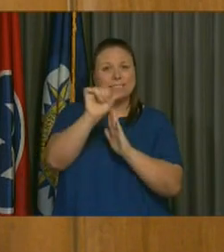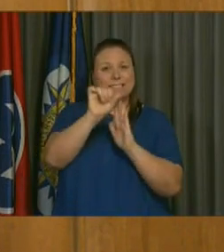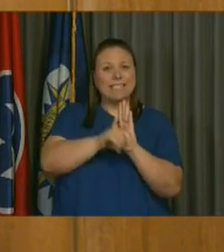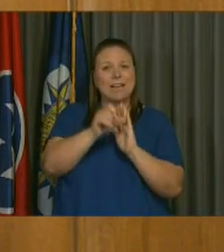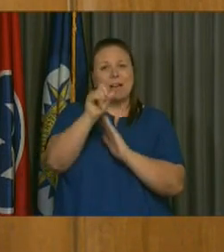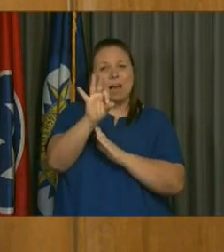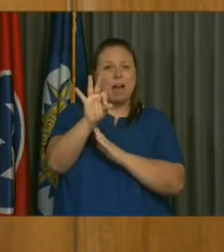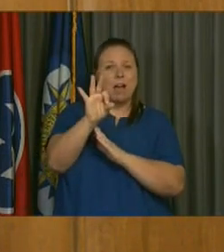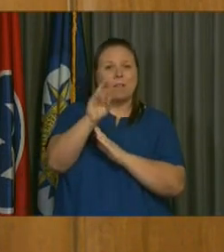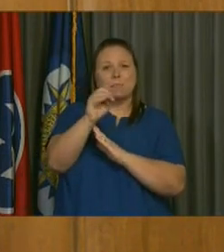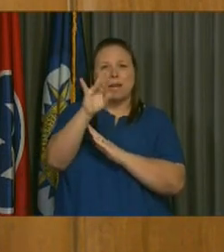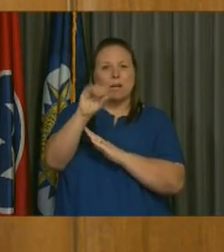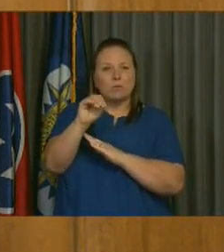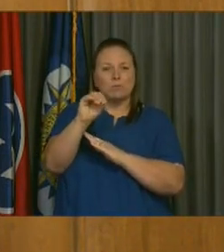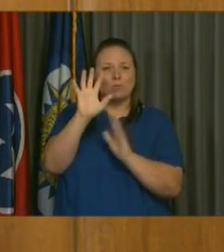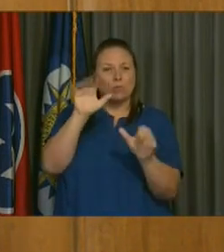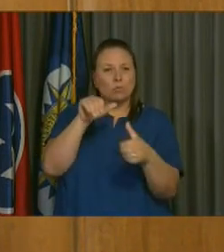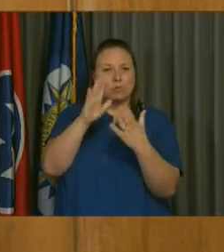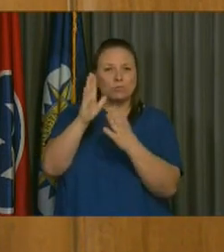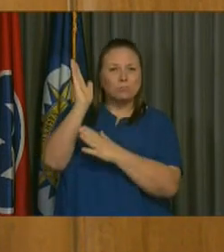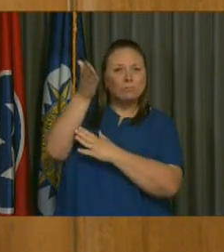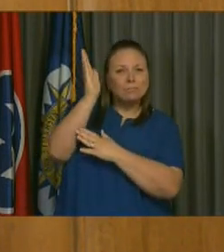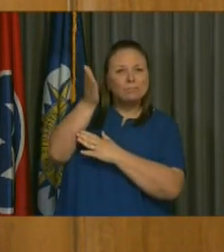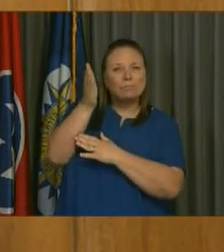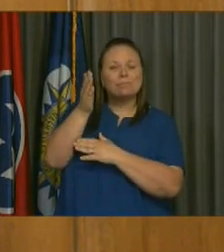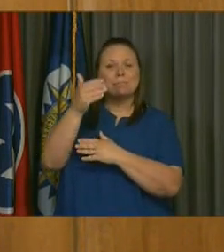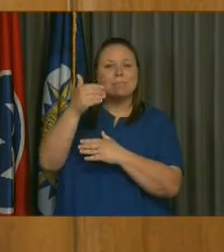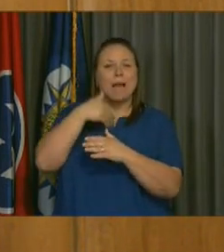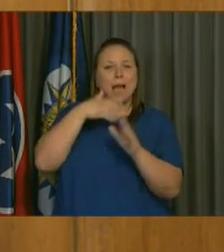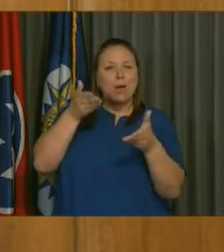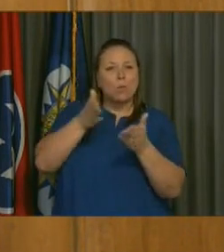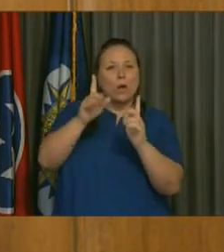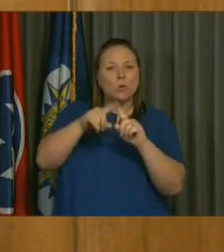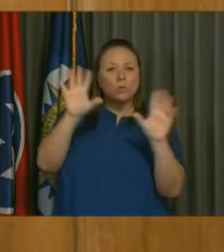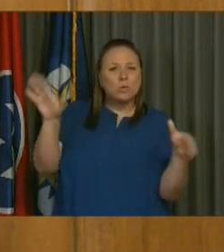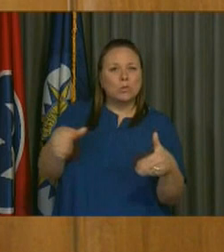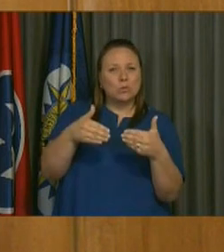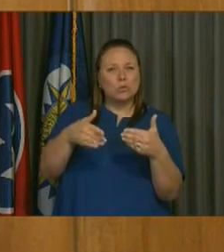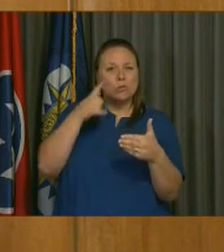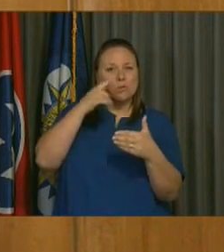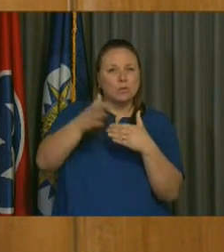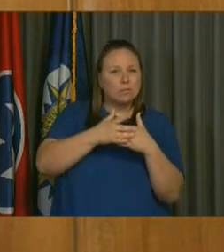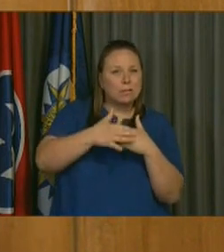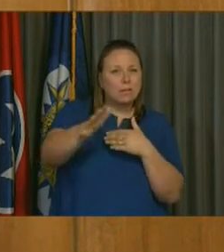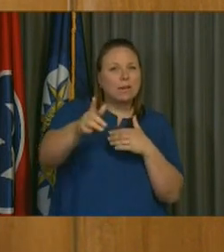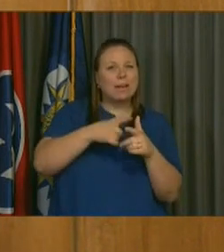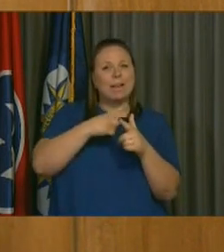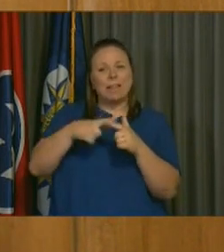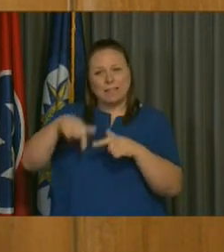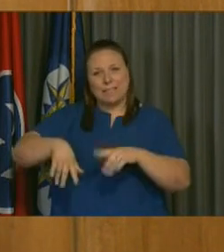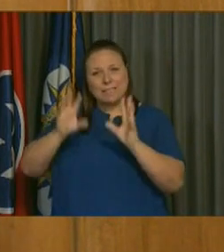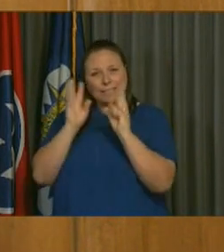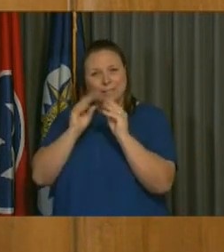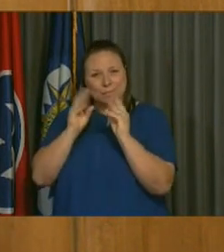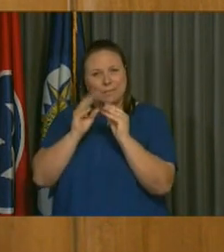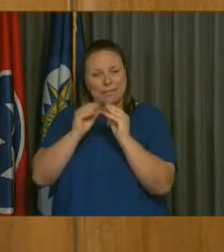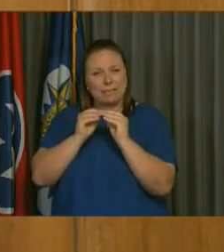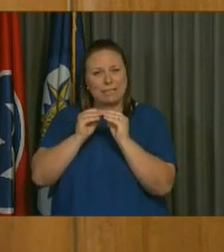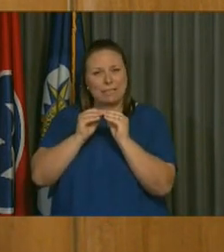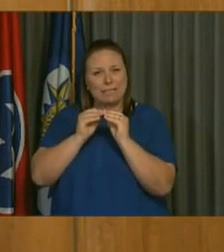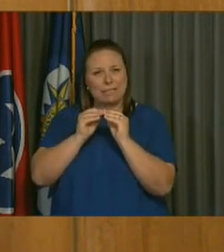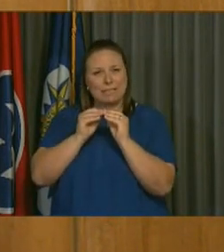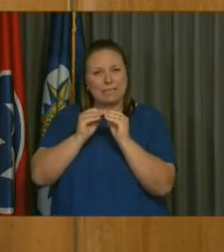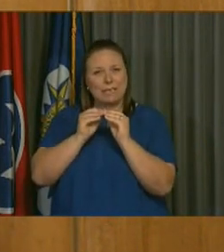and has had the opportunity in the moments to introduce the budget for the year ahead. And then in a meeting like this, the